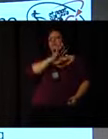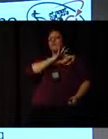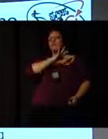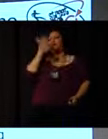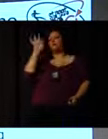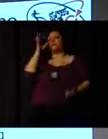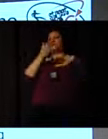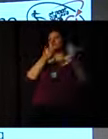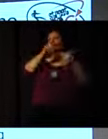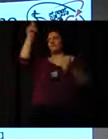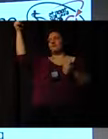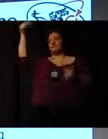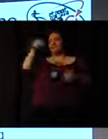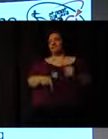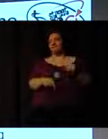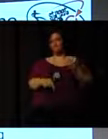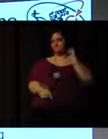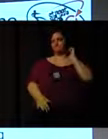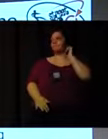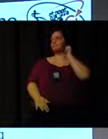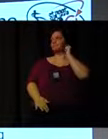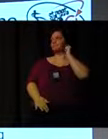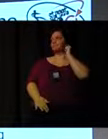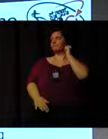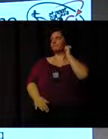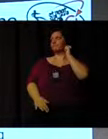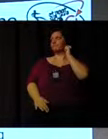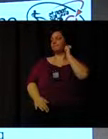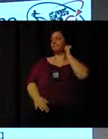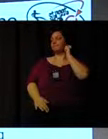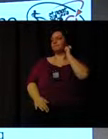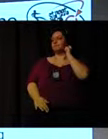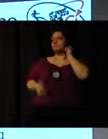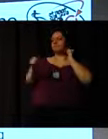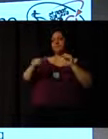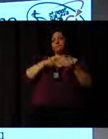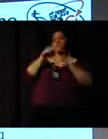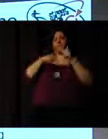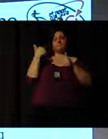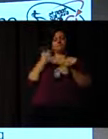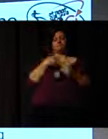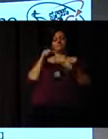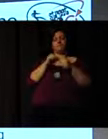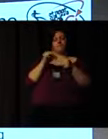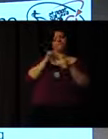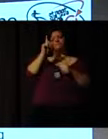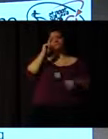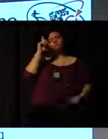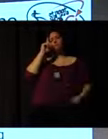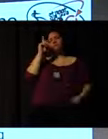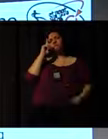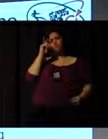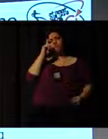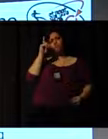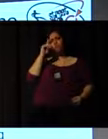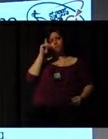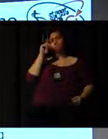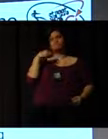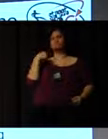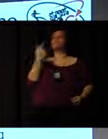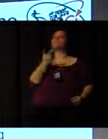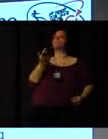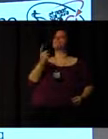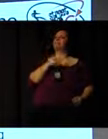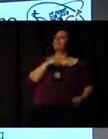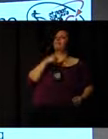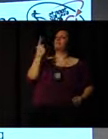So that is the work we do day in day out. did have the advantage of having London 2012. You